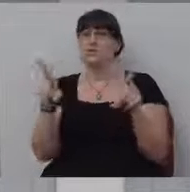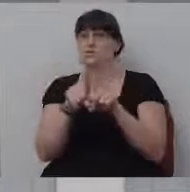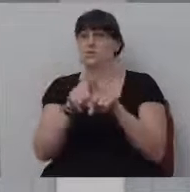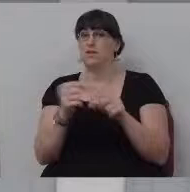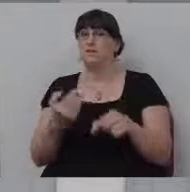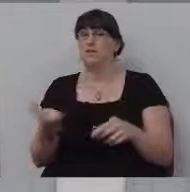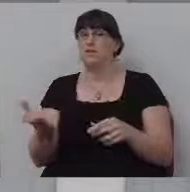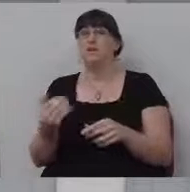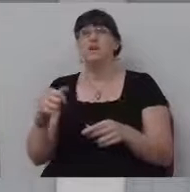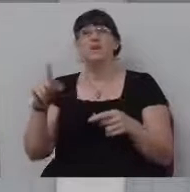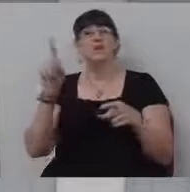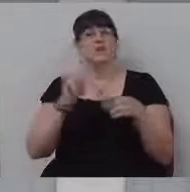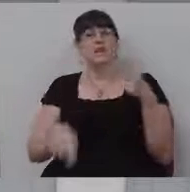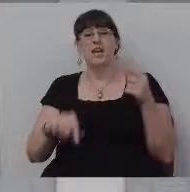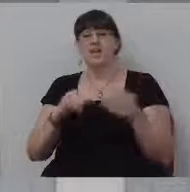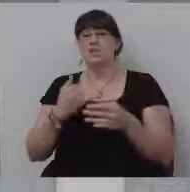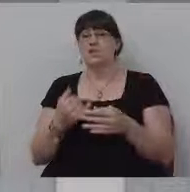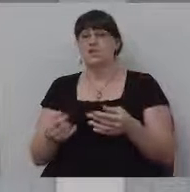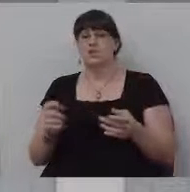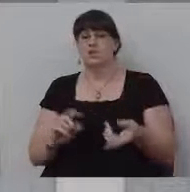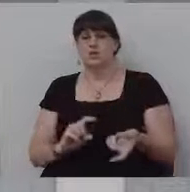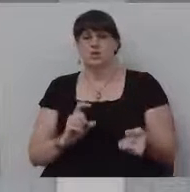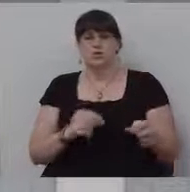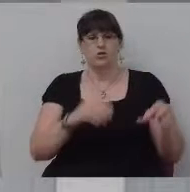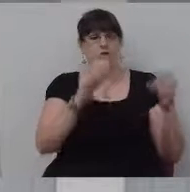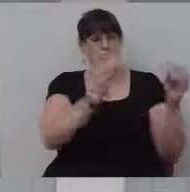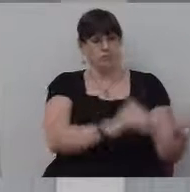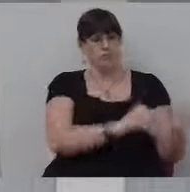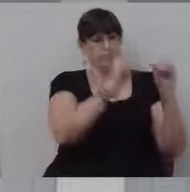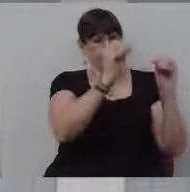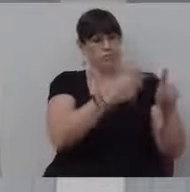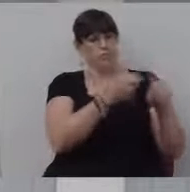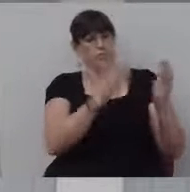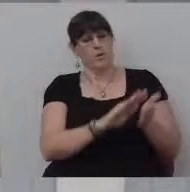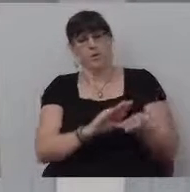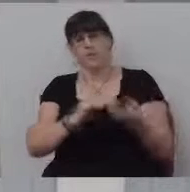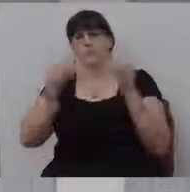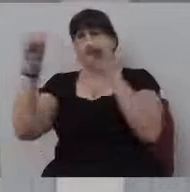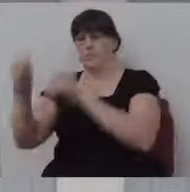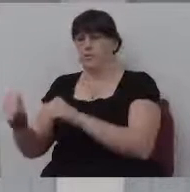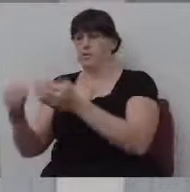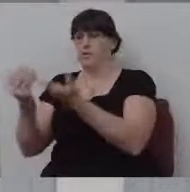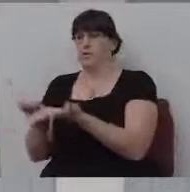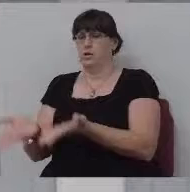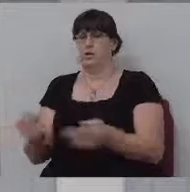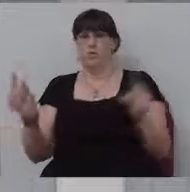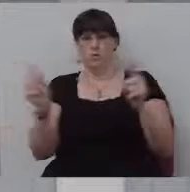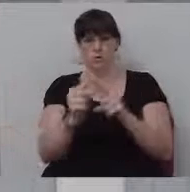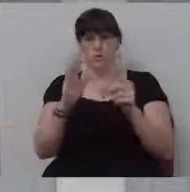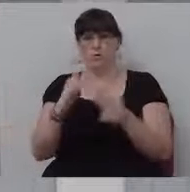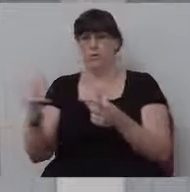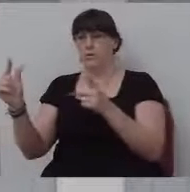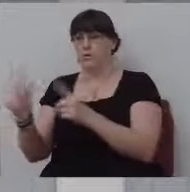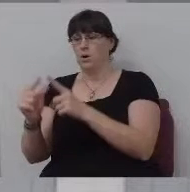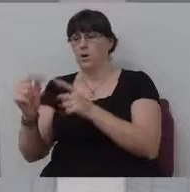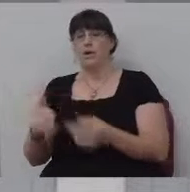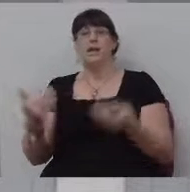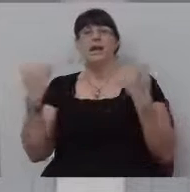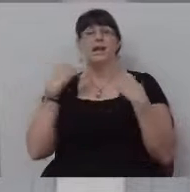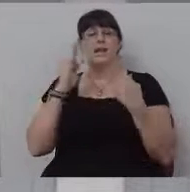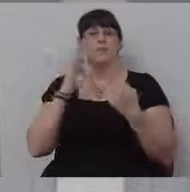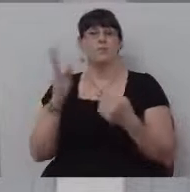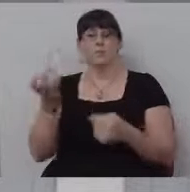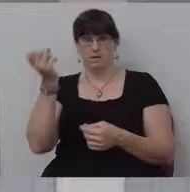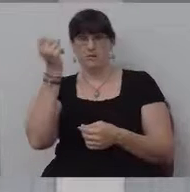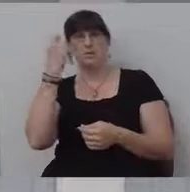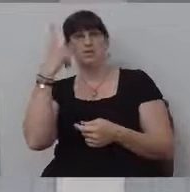just take the Greek text and translate it into, uh, into English word for word and have, and come up with something